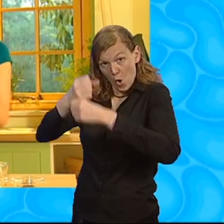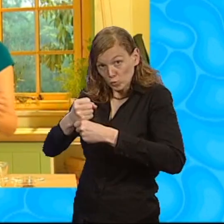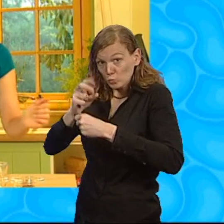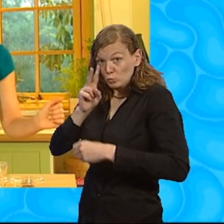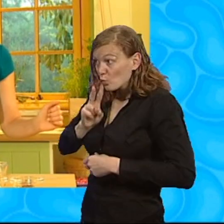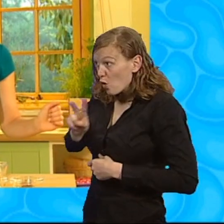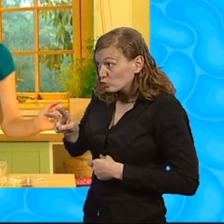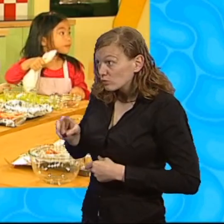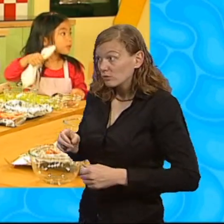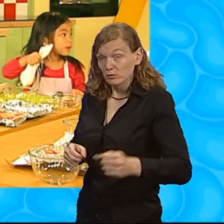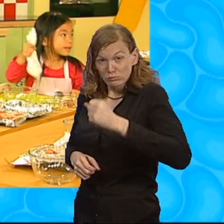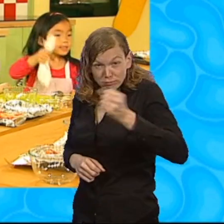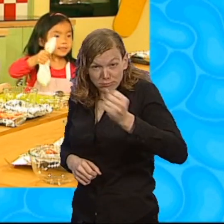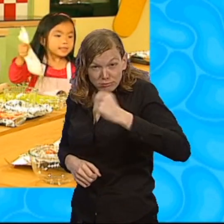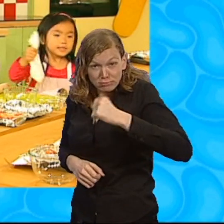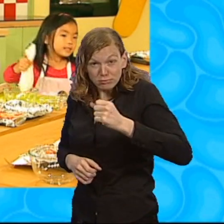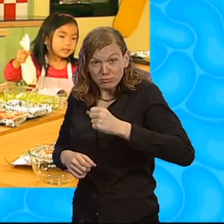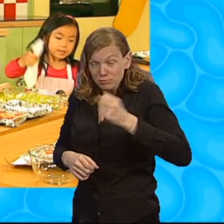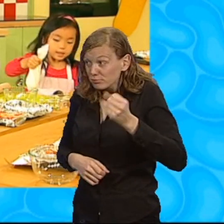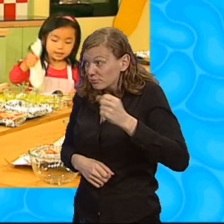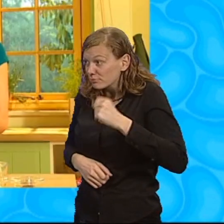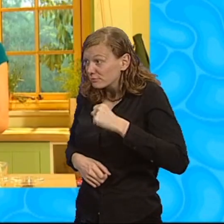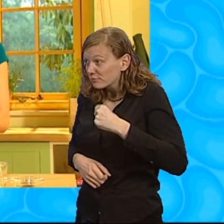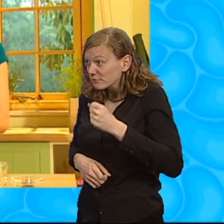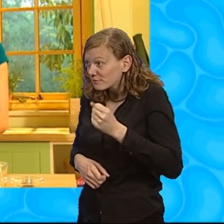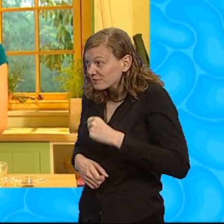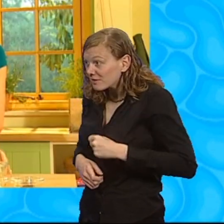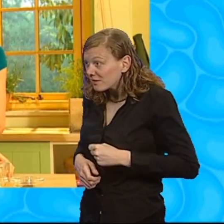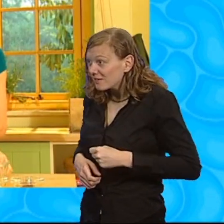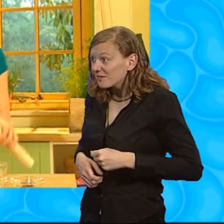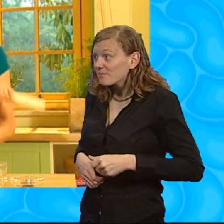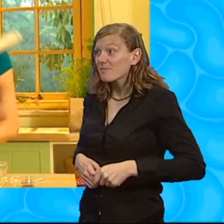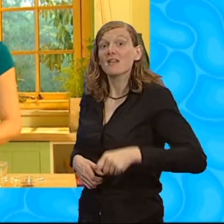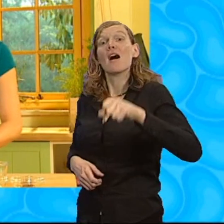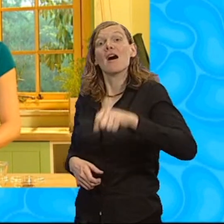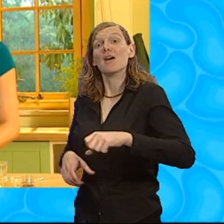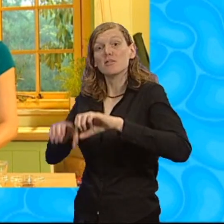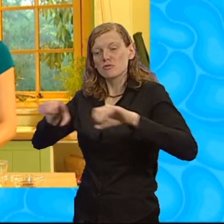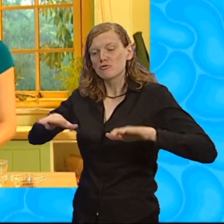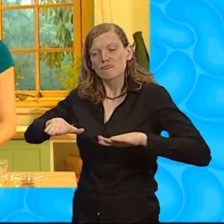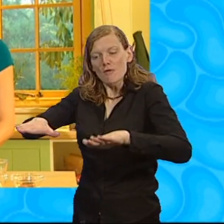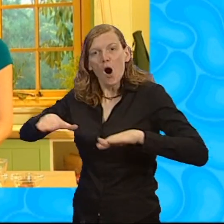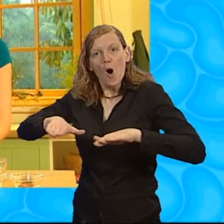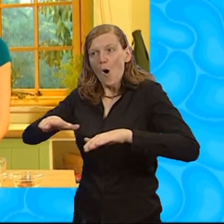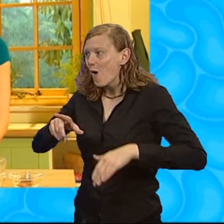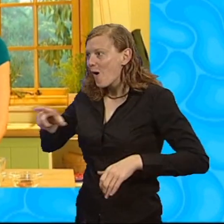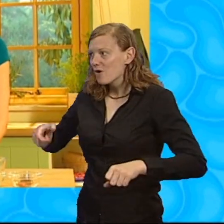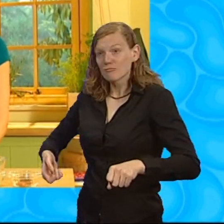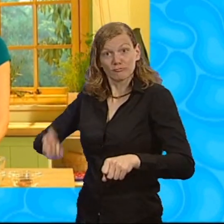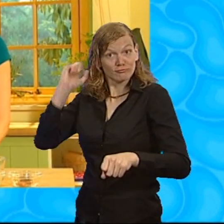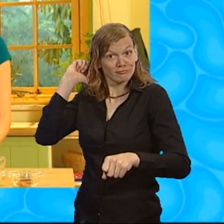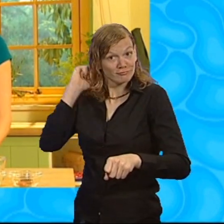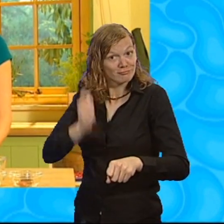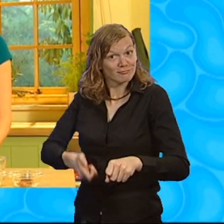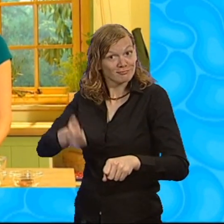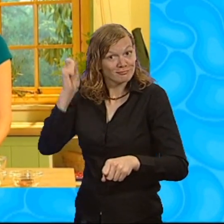That's it. And give it a little shake. Pull in there. And now we're going to take our rolling pin and we're going